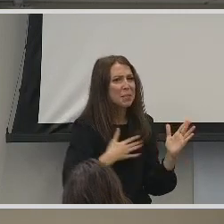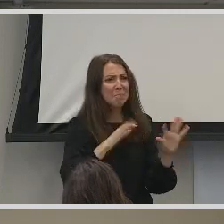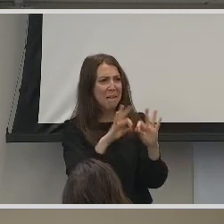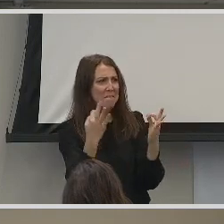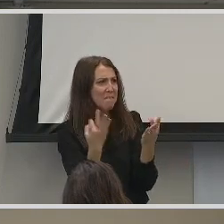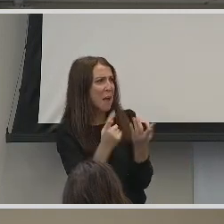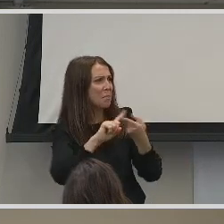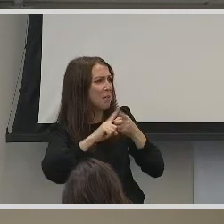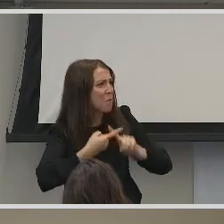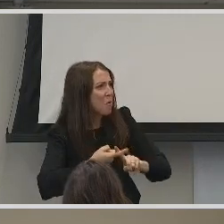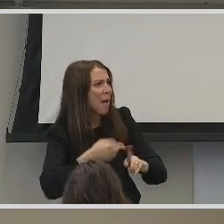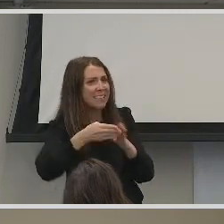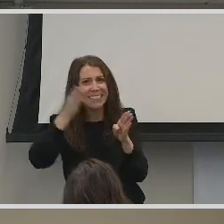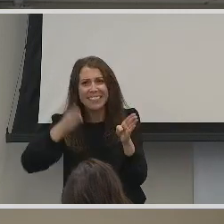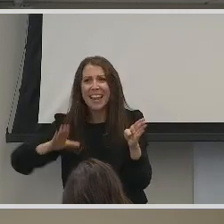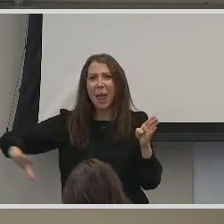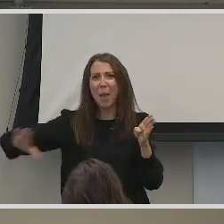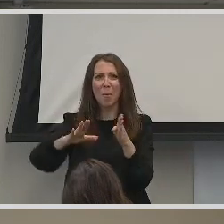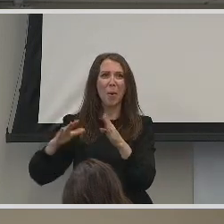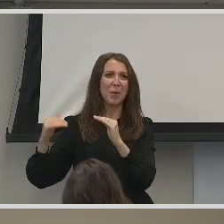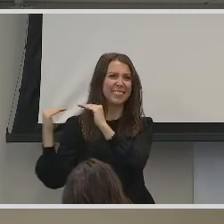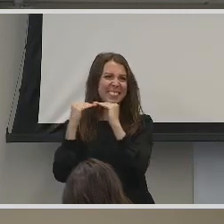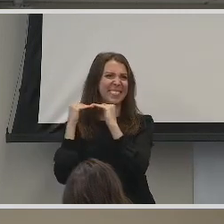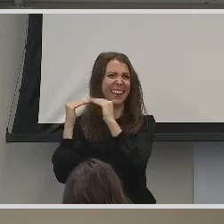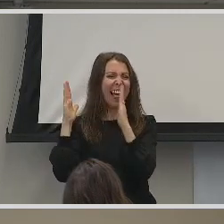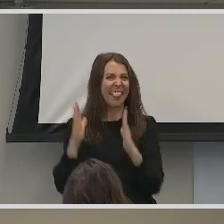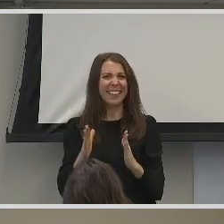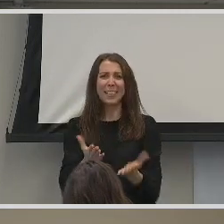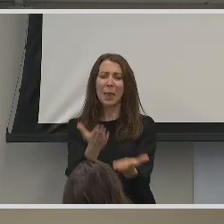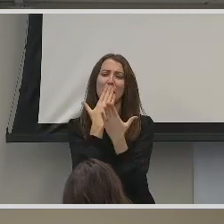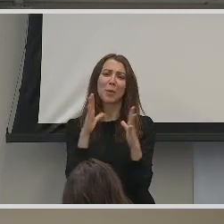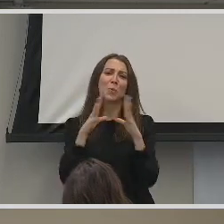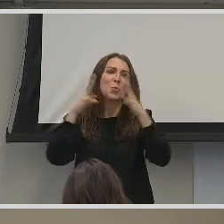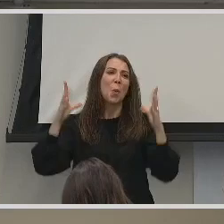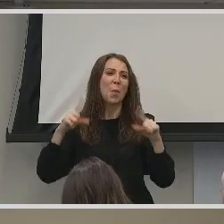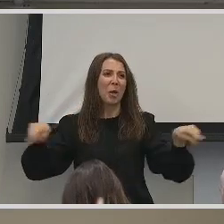my friends, neighbors, colleagues. Thank you all so much.